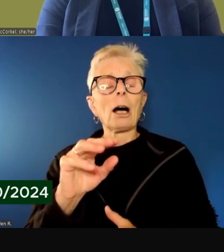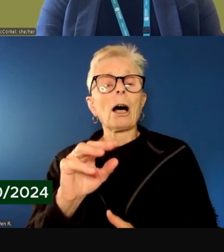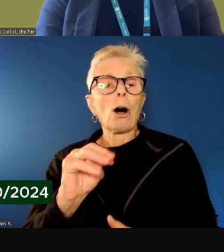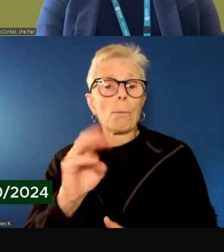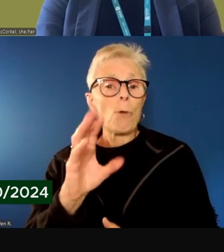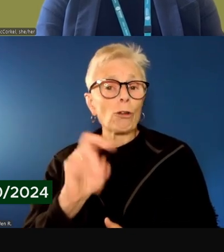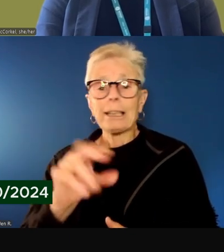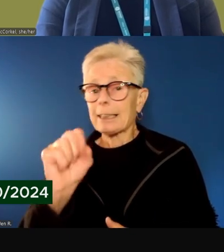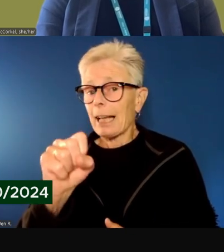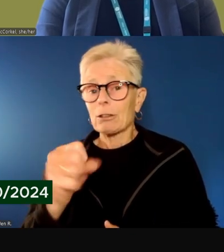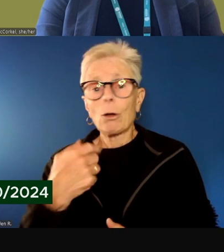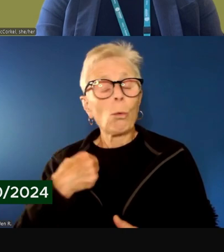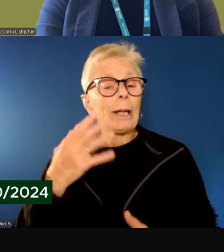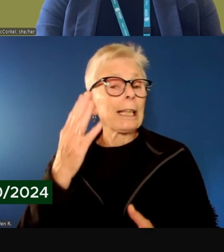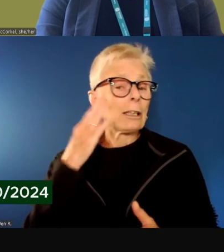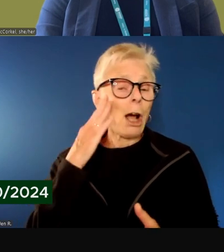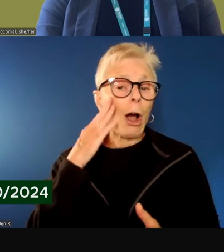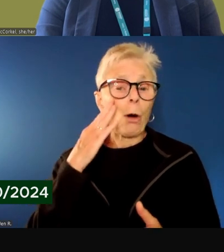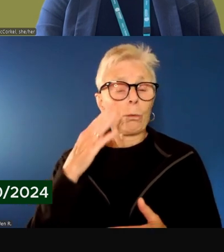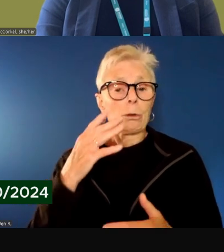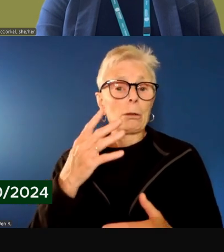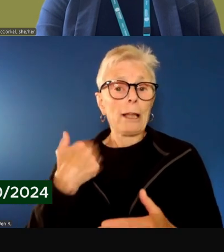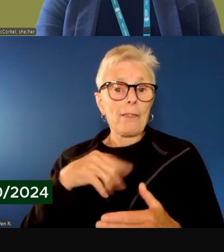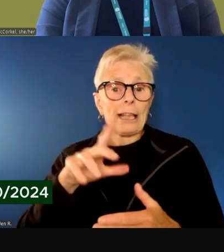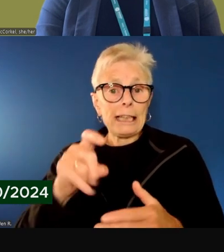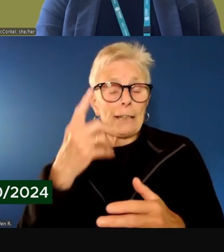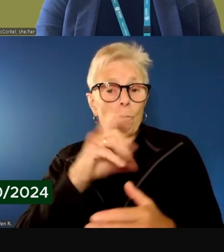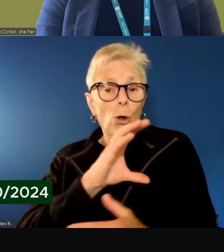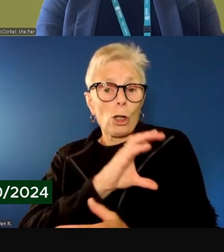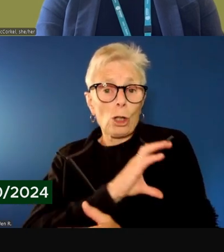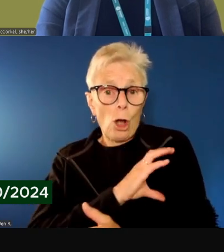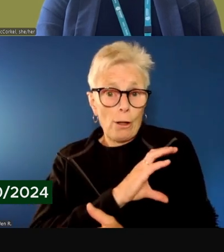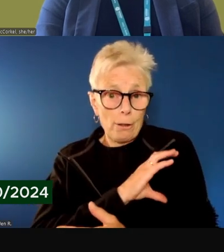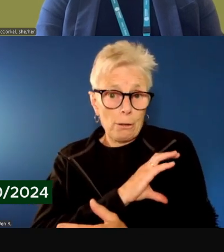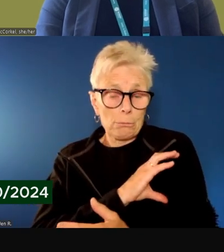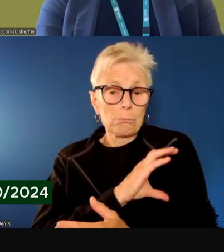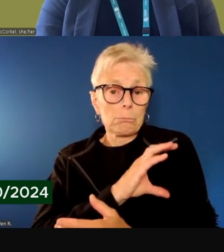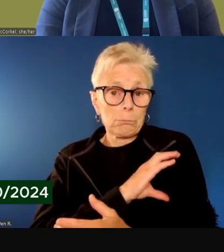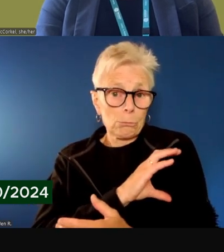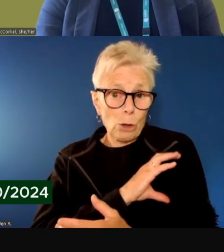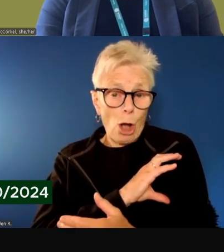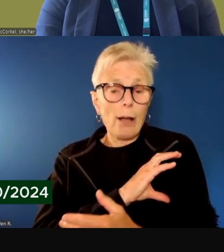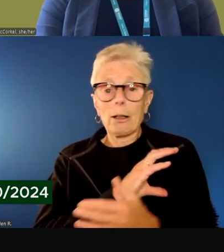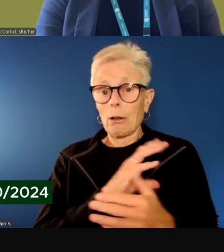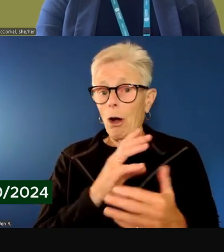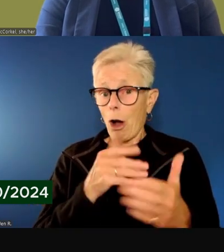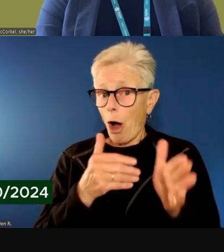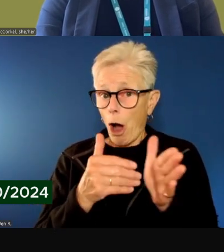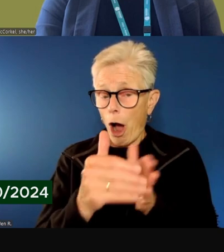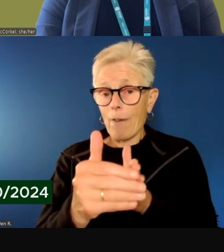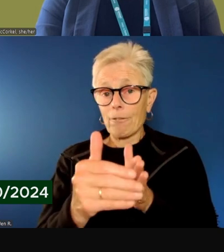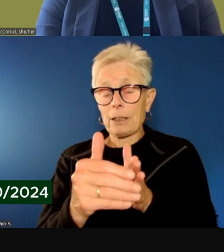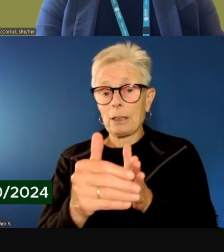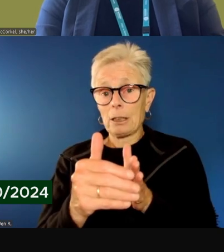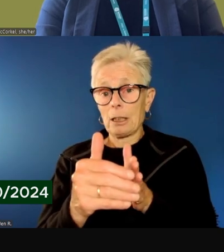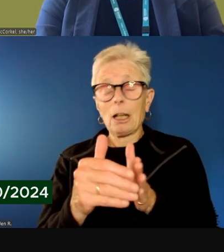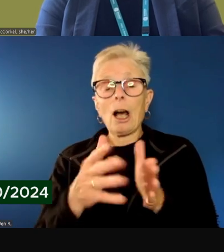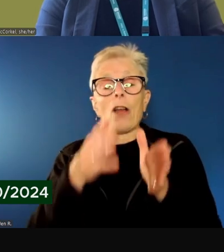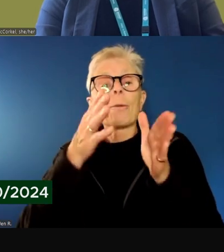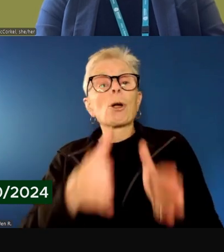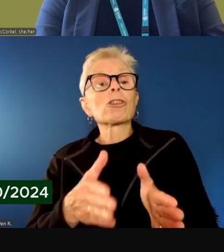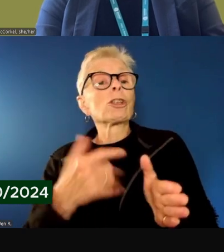related to law enforcement and the fact that law enforcement is oftentimes our boots on the ground